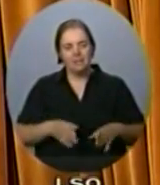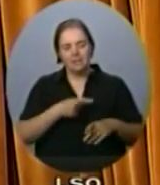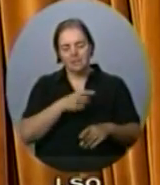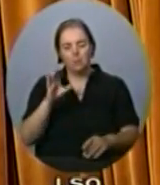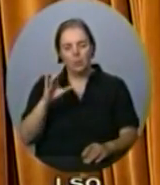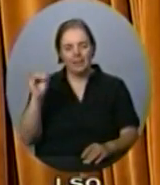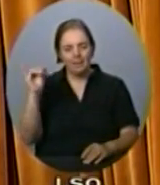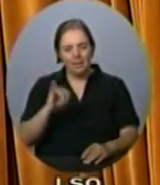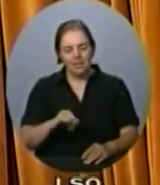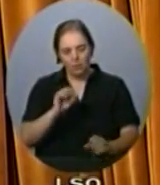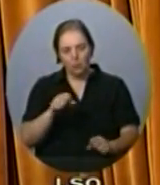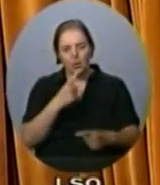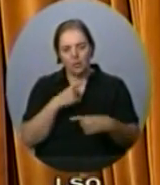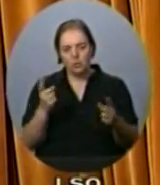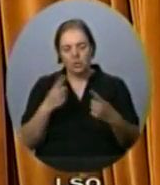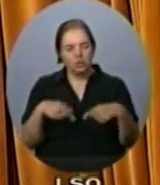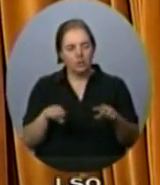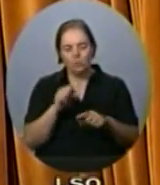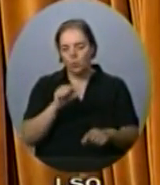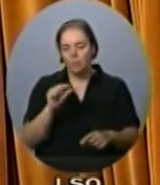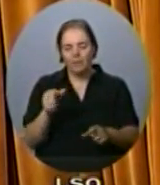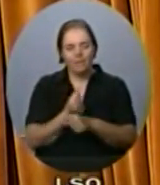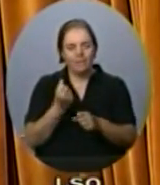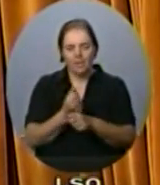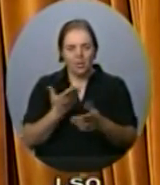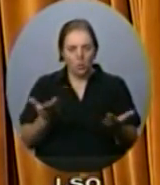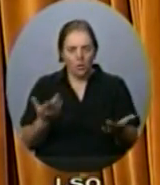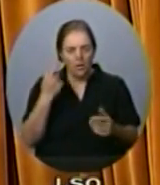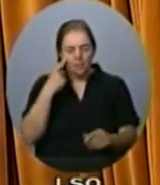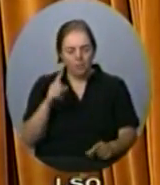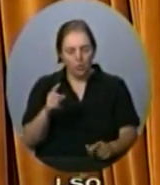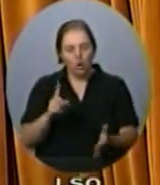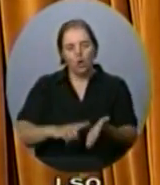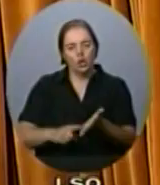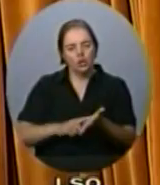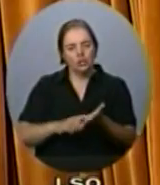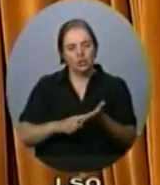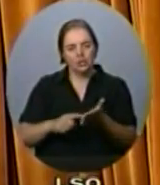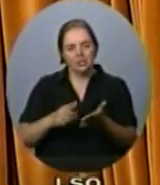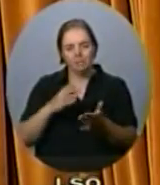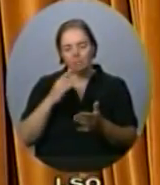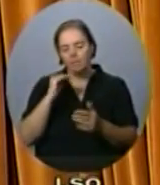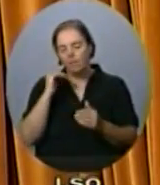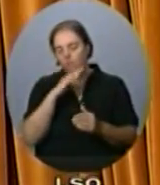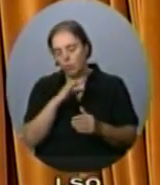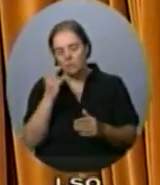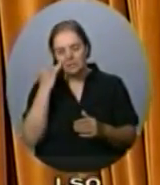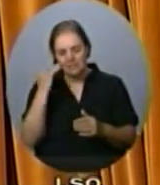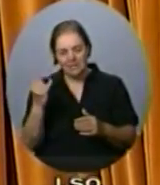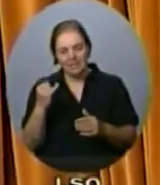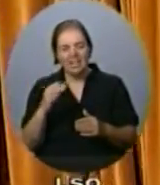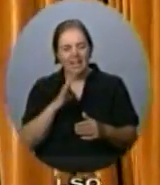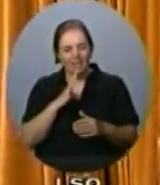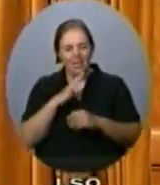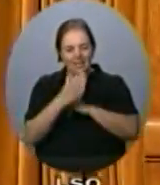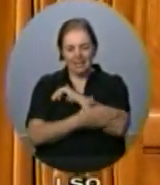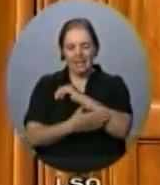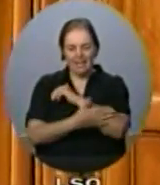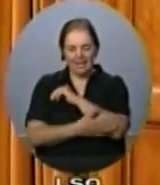to correct the offensive misconception about the existence of Polish concentration camps? Mr.